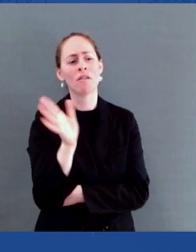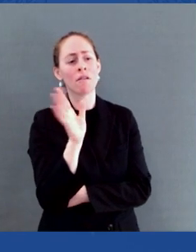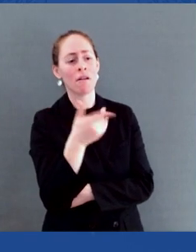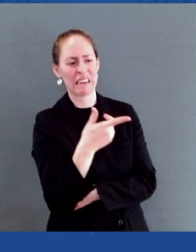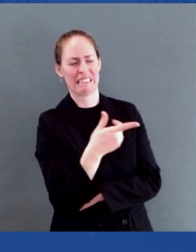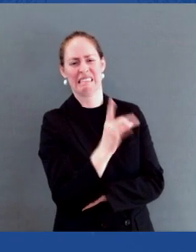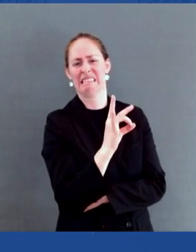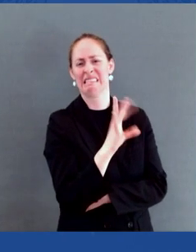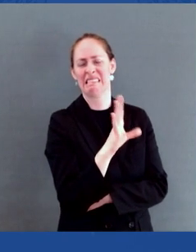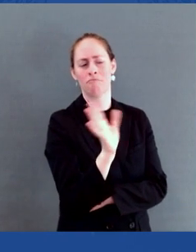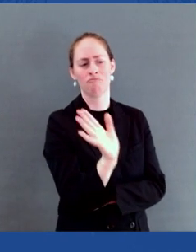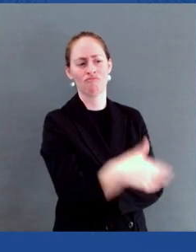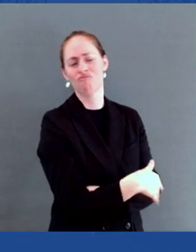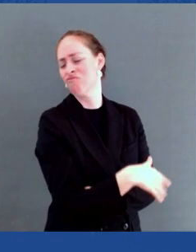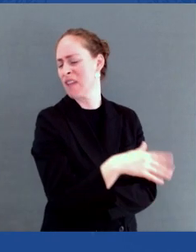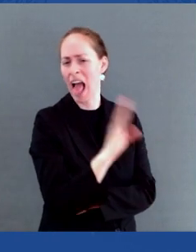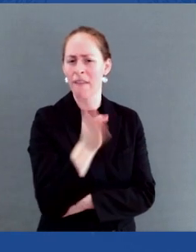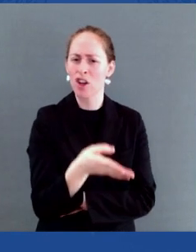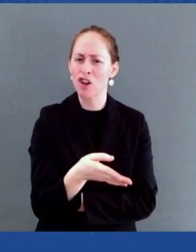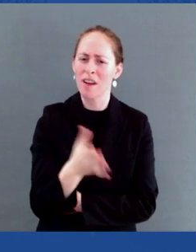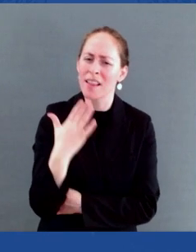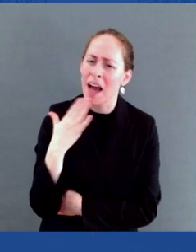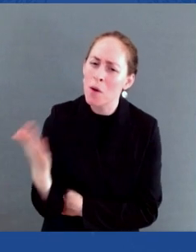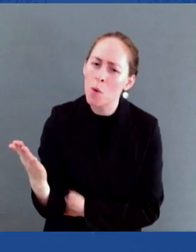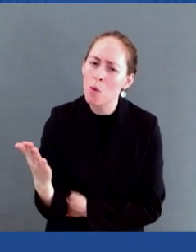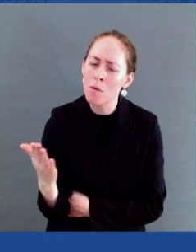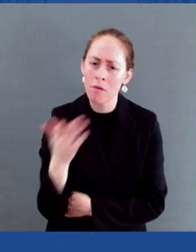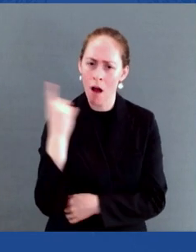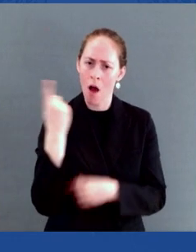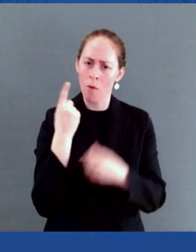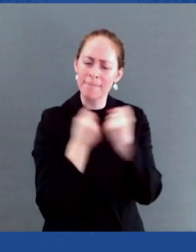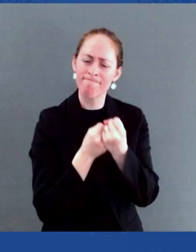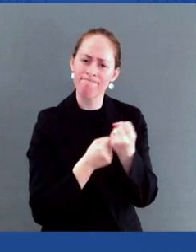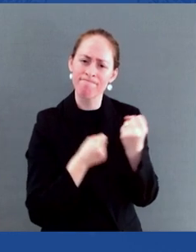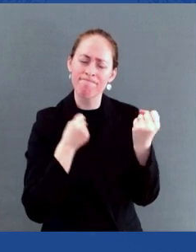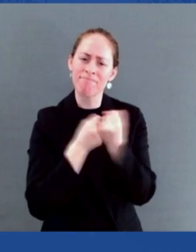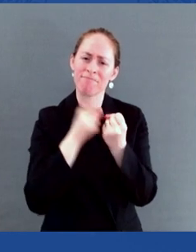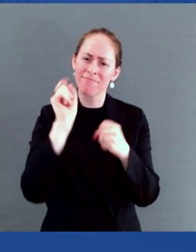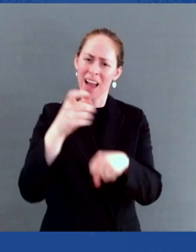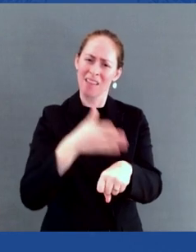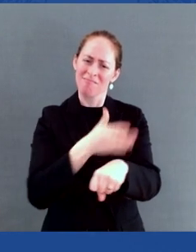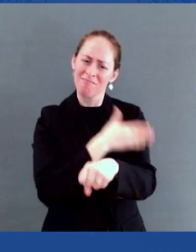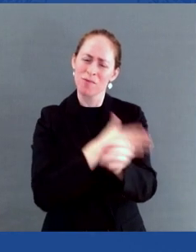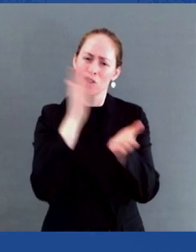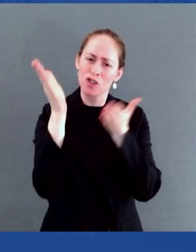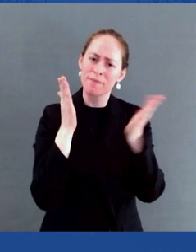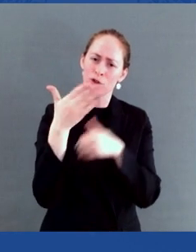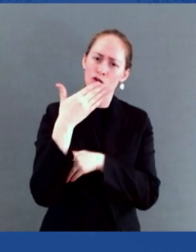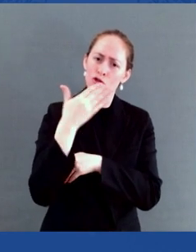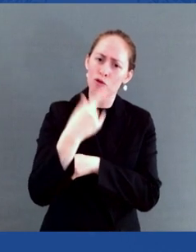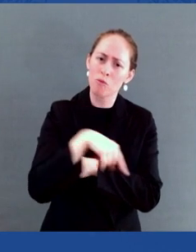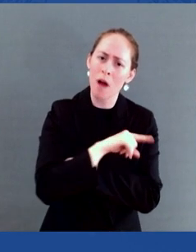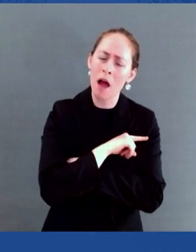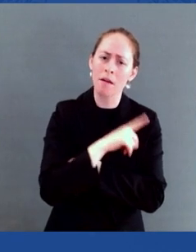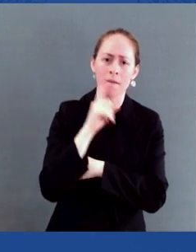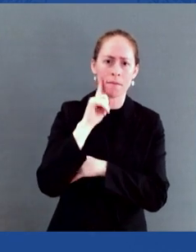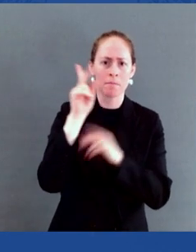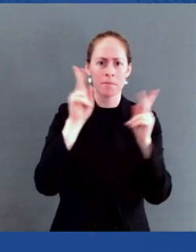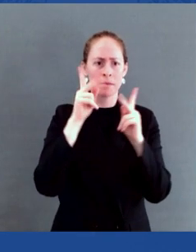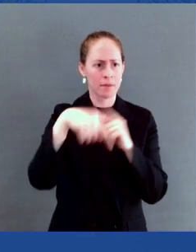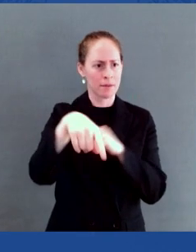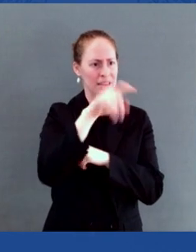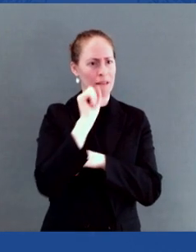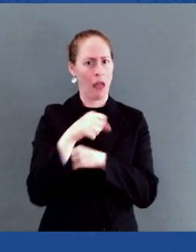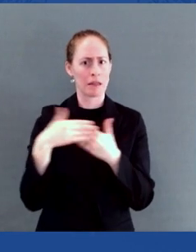advocating for better prevention services for those at risk of getting HIV and improved care services